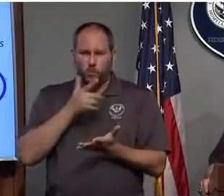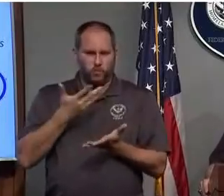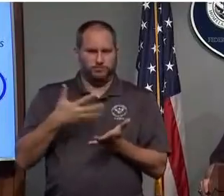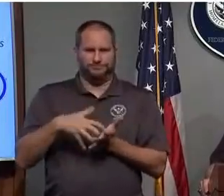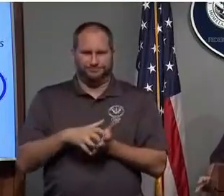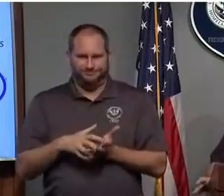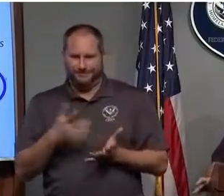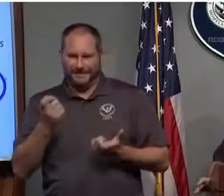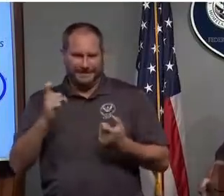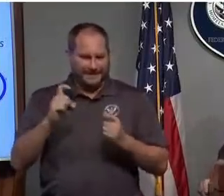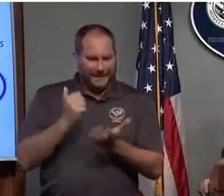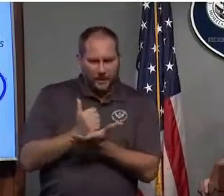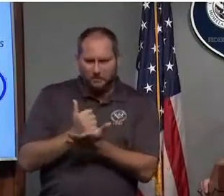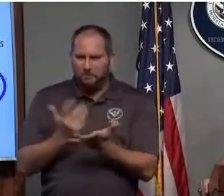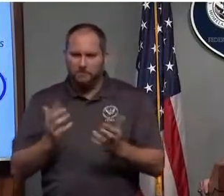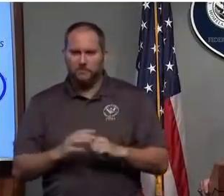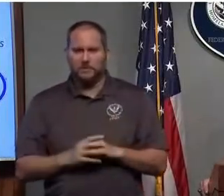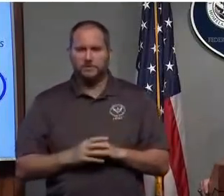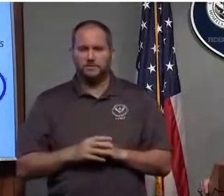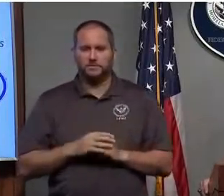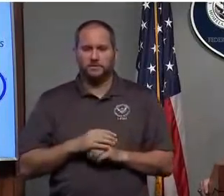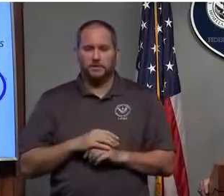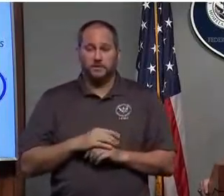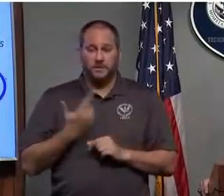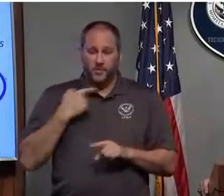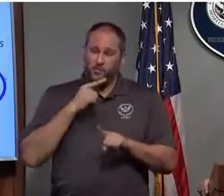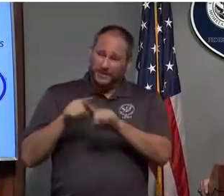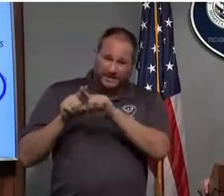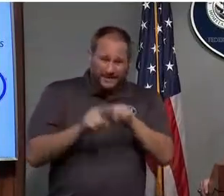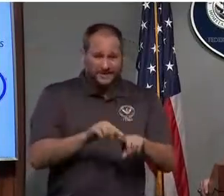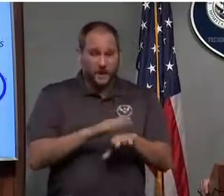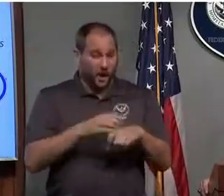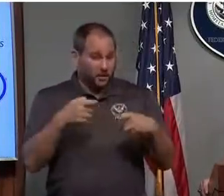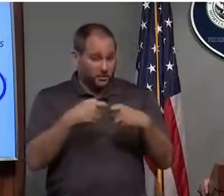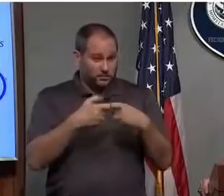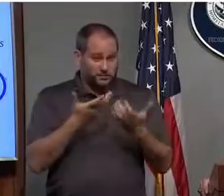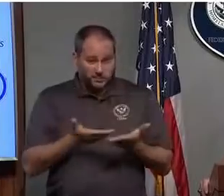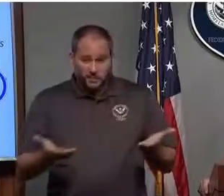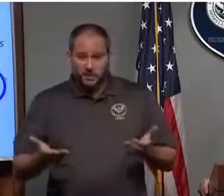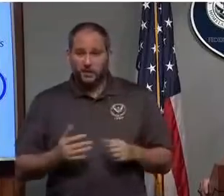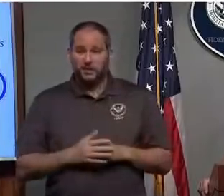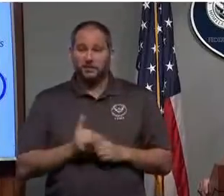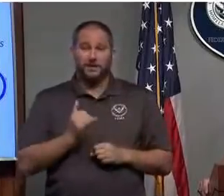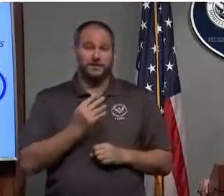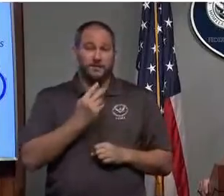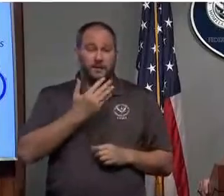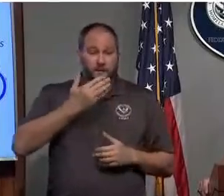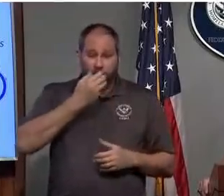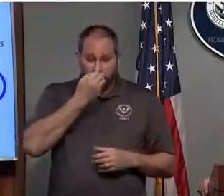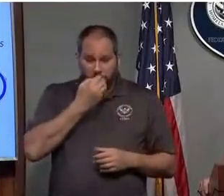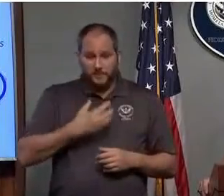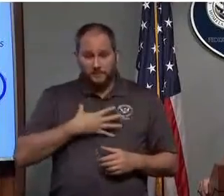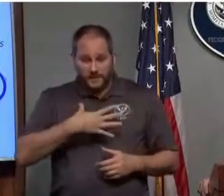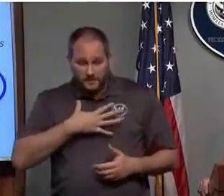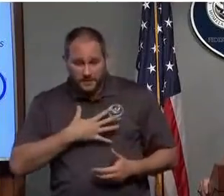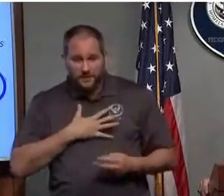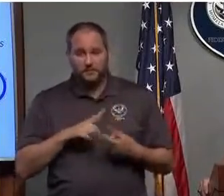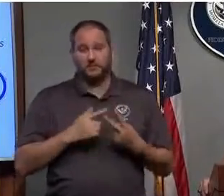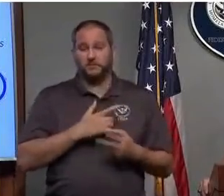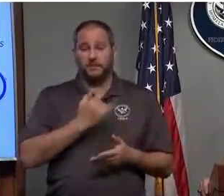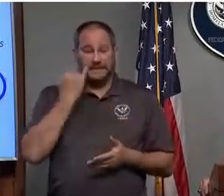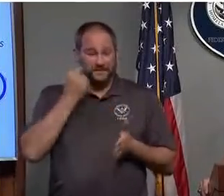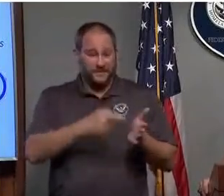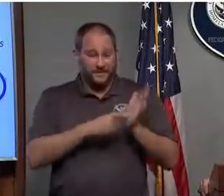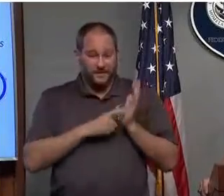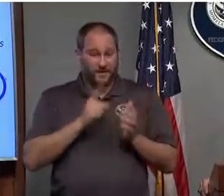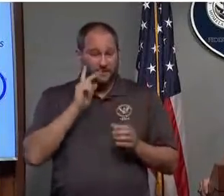dependent on electrical equipment, such as ventilators, or people who have requirements for dialysis to ensure